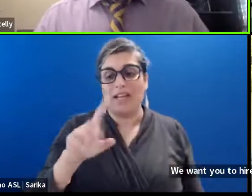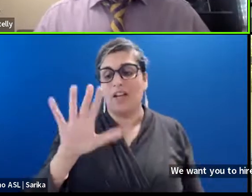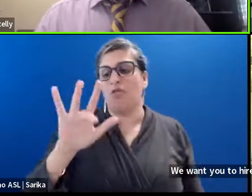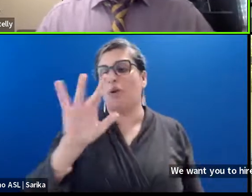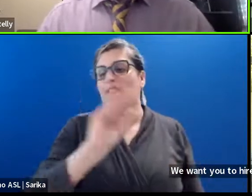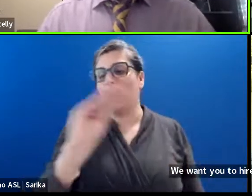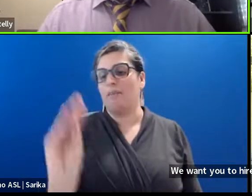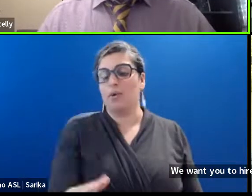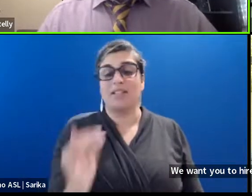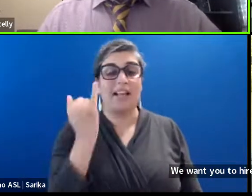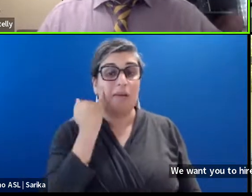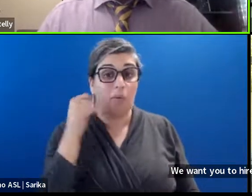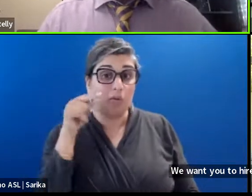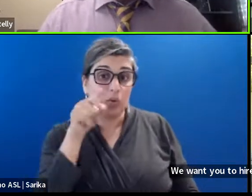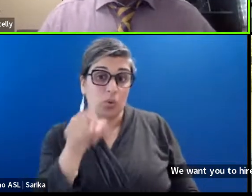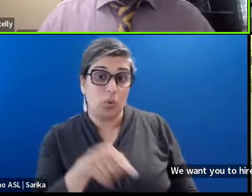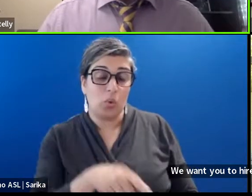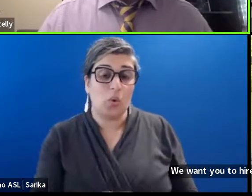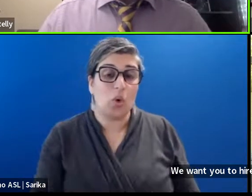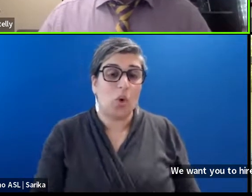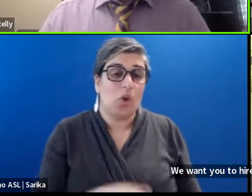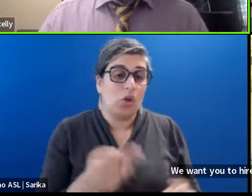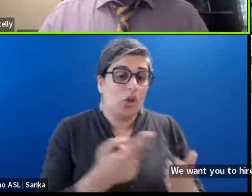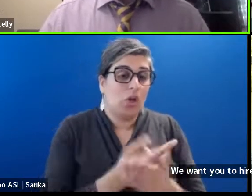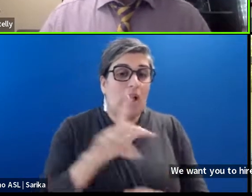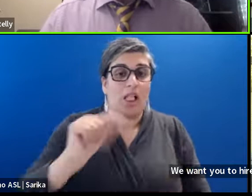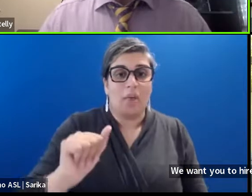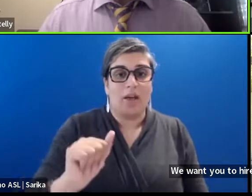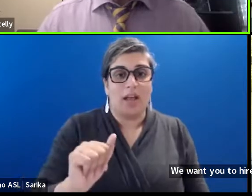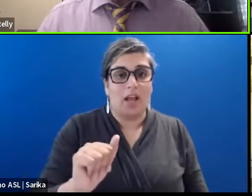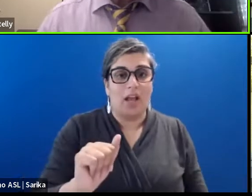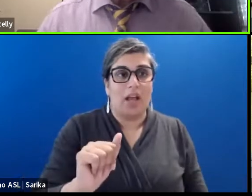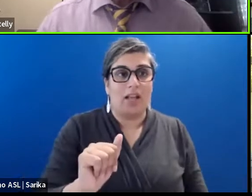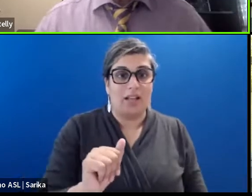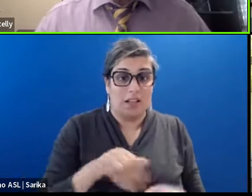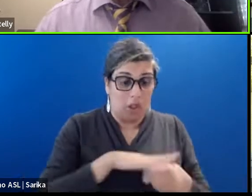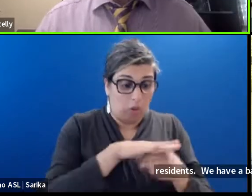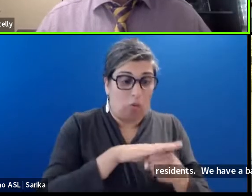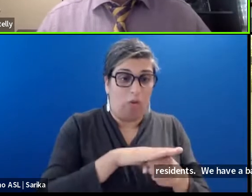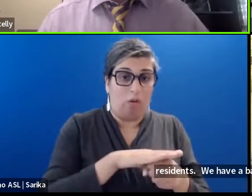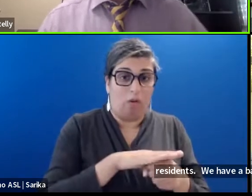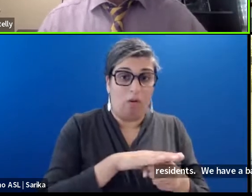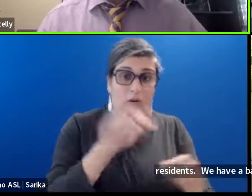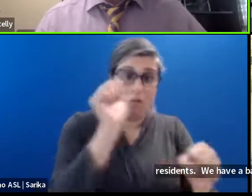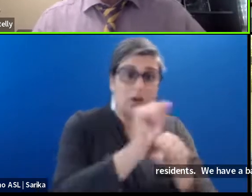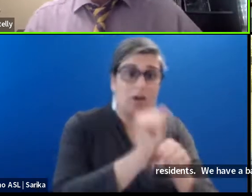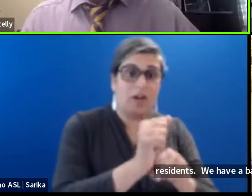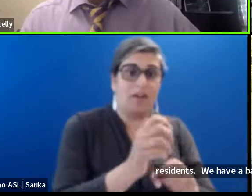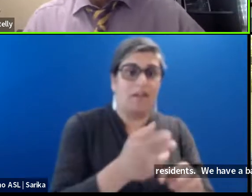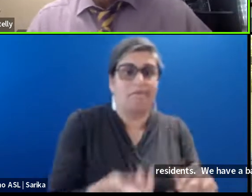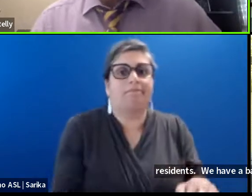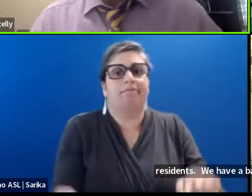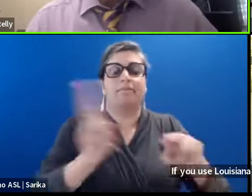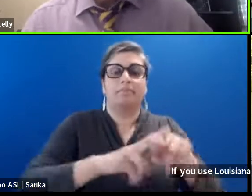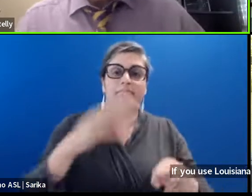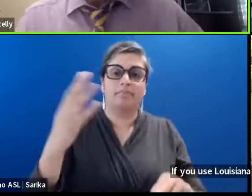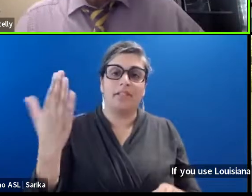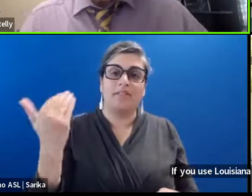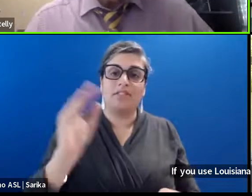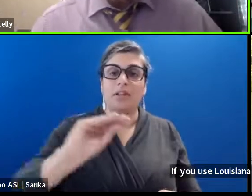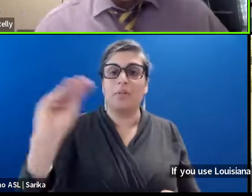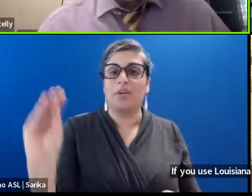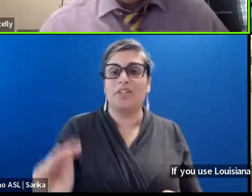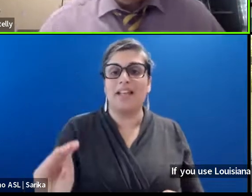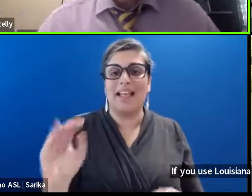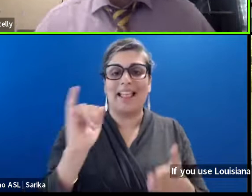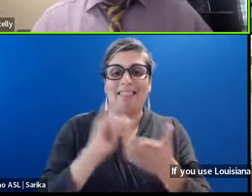If you. Use. resident labor. You get an additional. 15% on. That. That